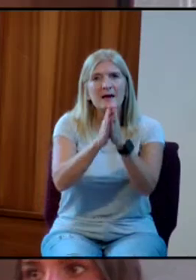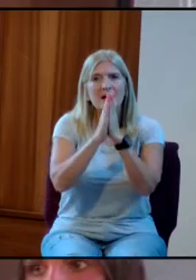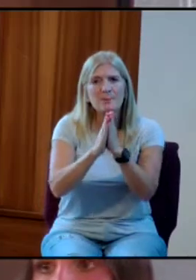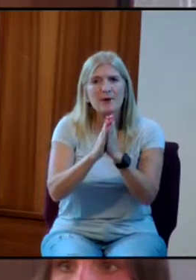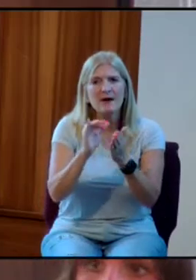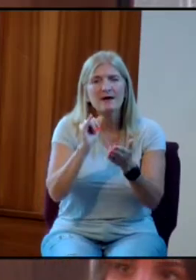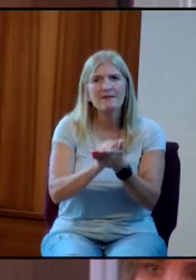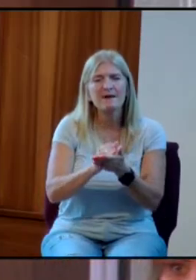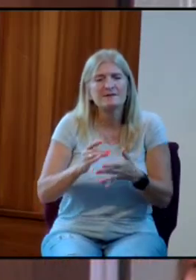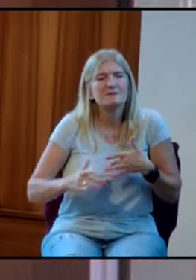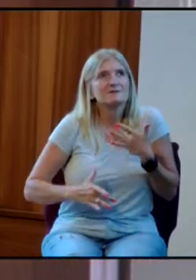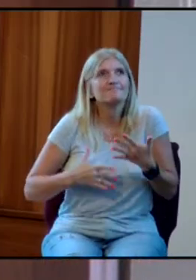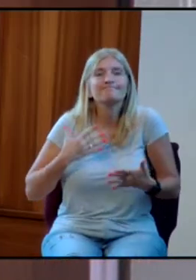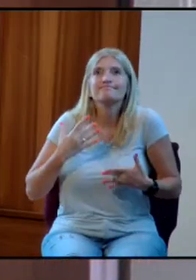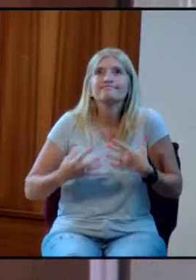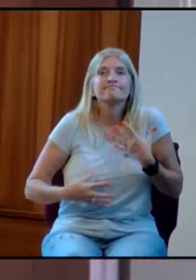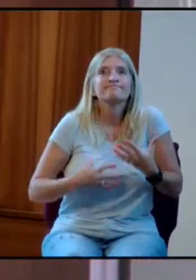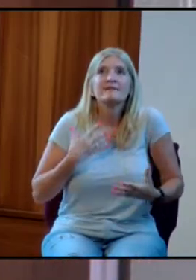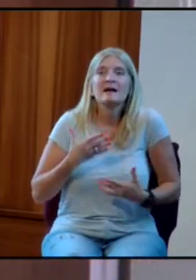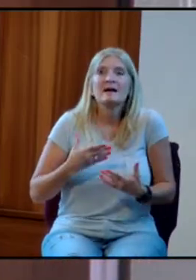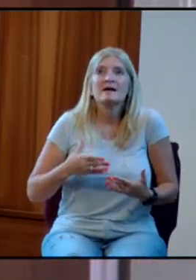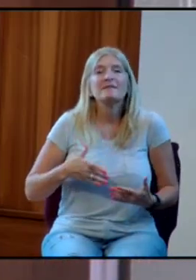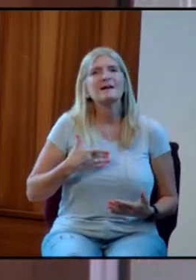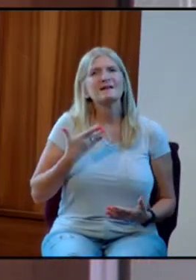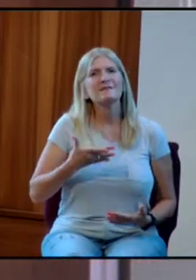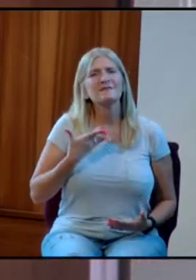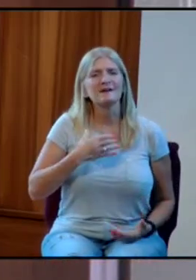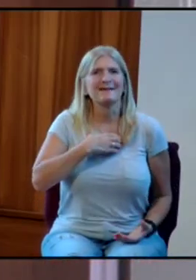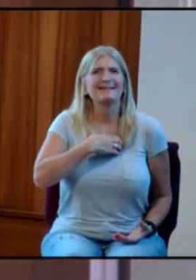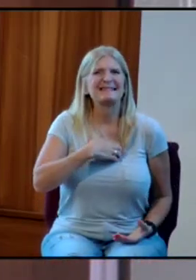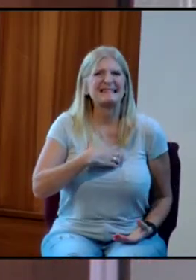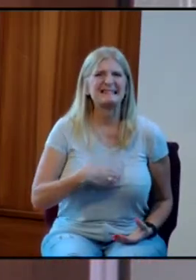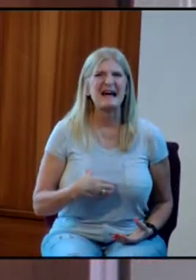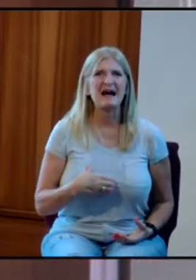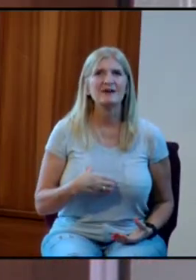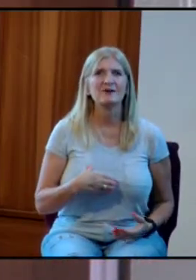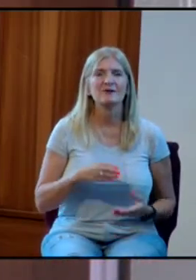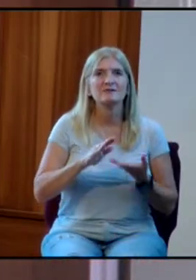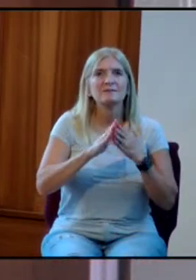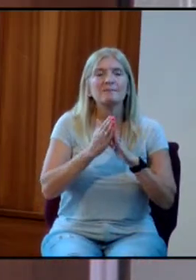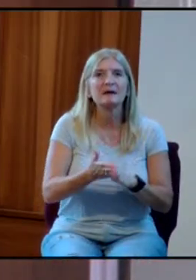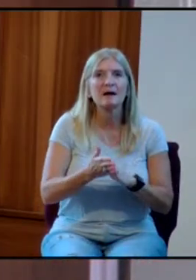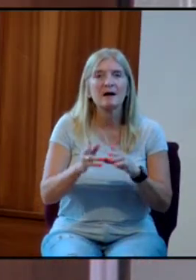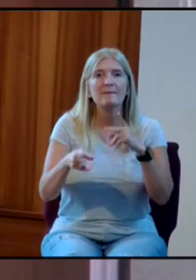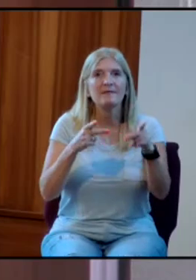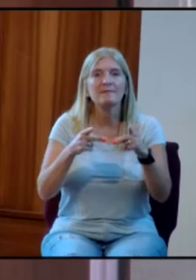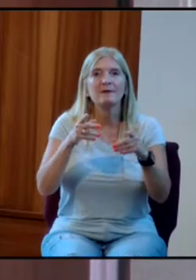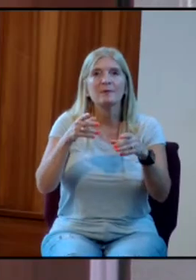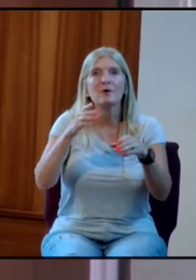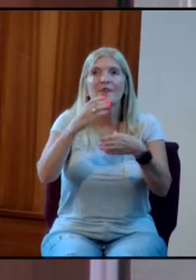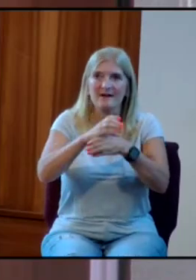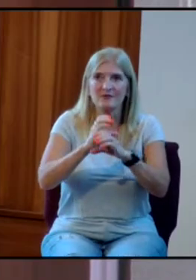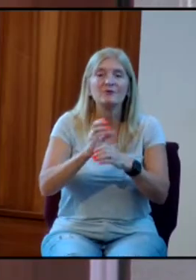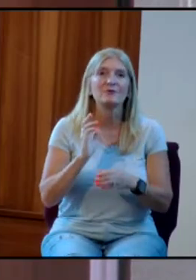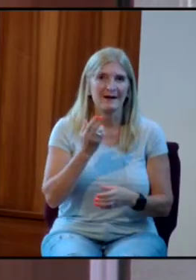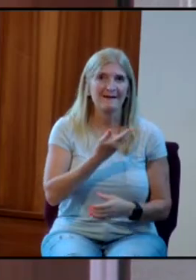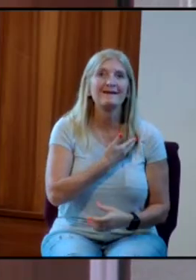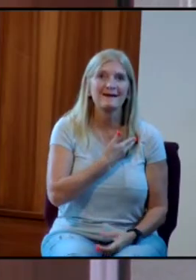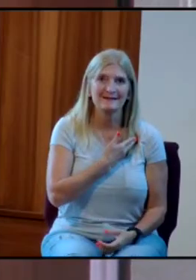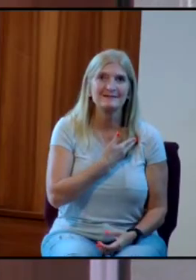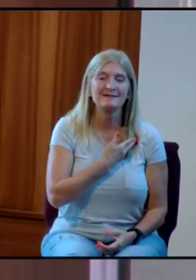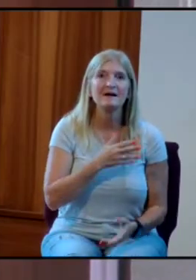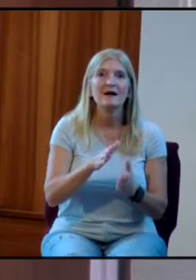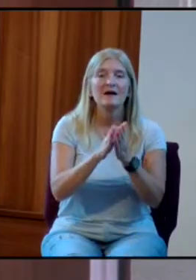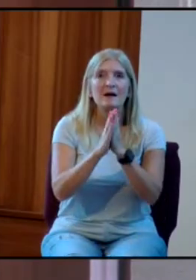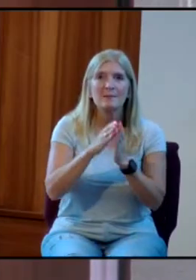stir up within us that genuine desire to be the people you created us to be. And then I